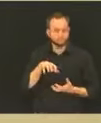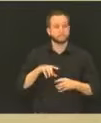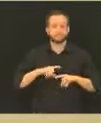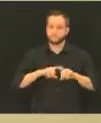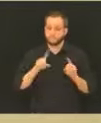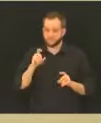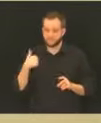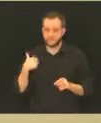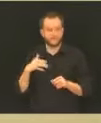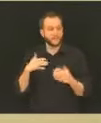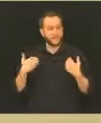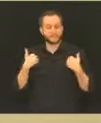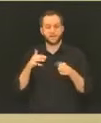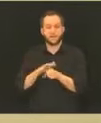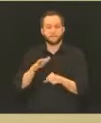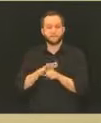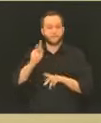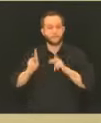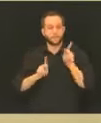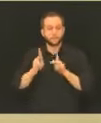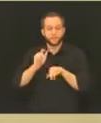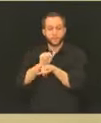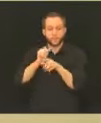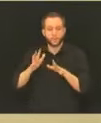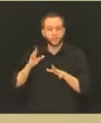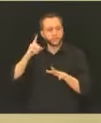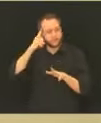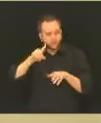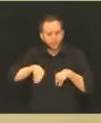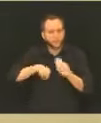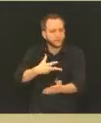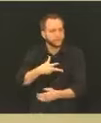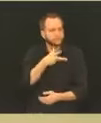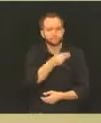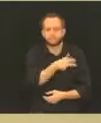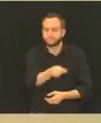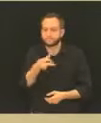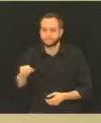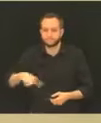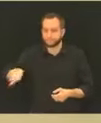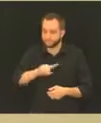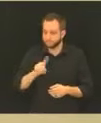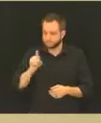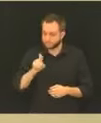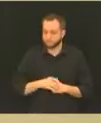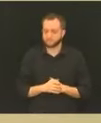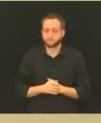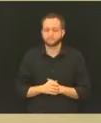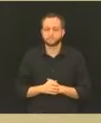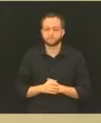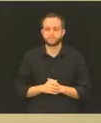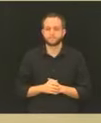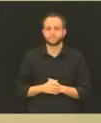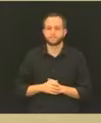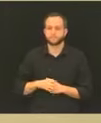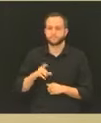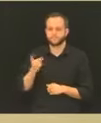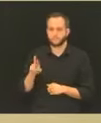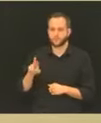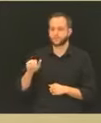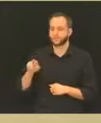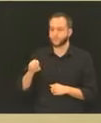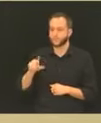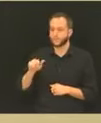to administer the vaccine once it arrives? We do have enough people to do it.